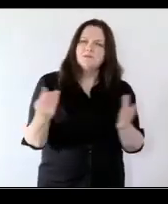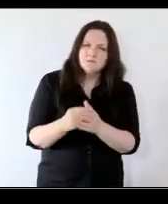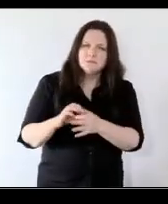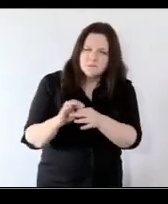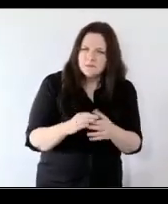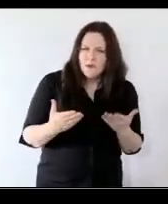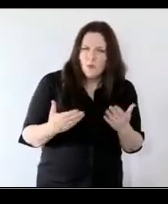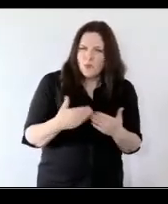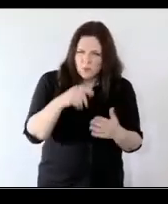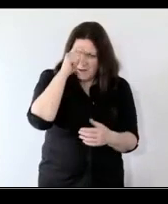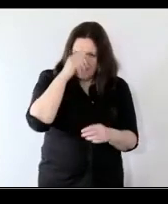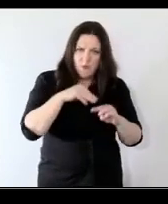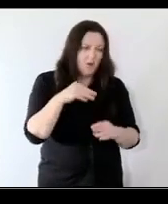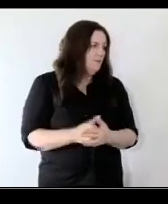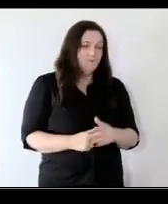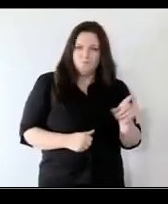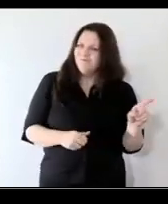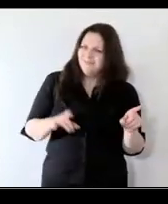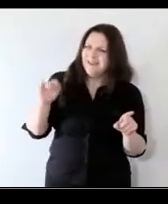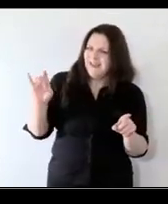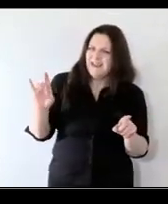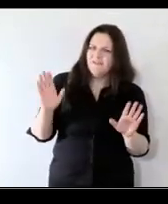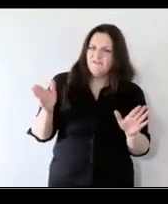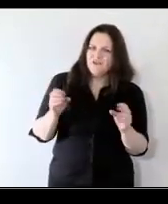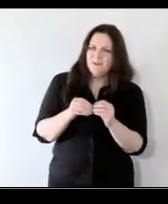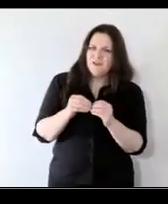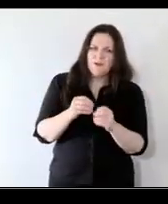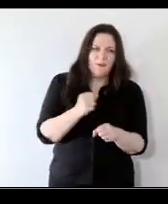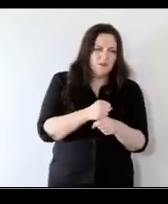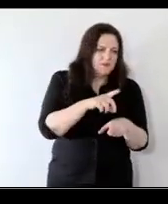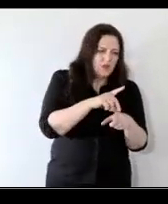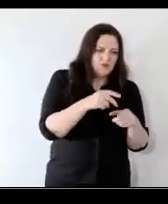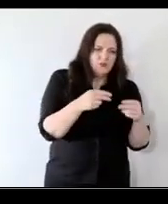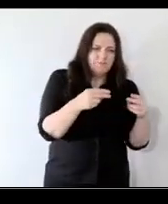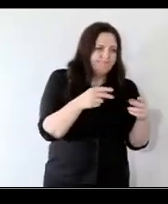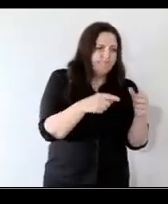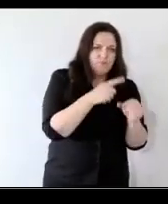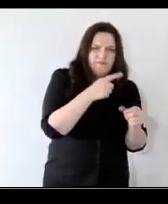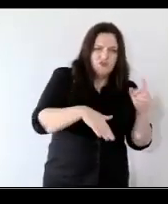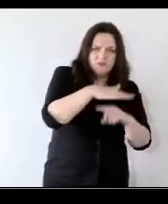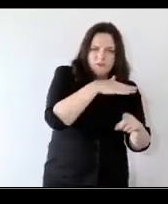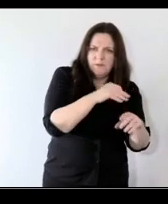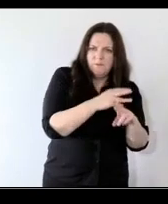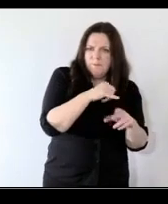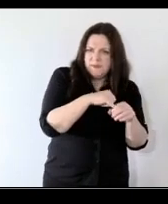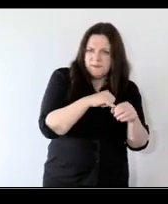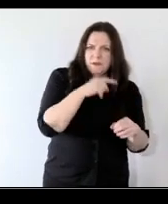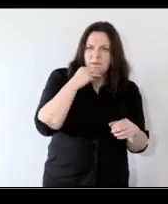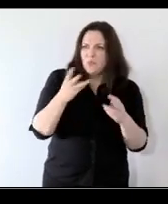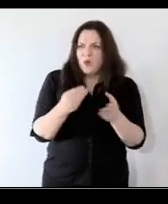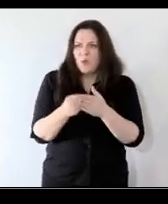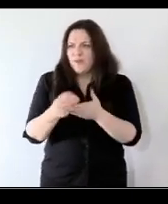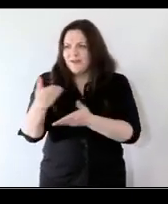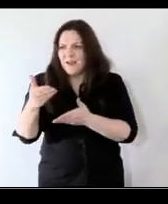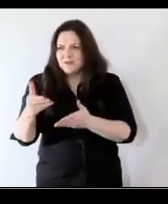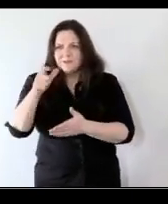being done yeah and kate talked very well around kind of clinicians working with the local counsellors working with parents working with teachers and that is